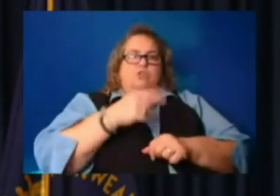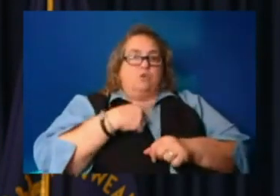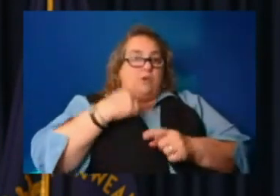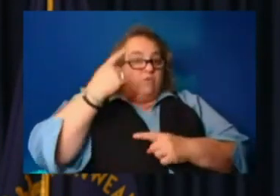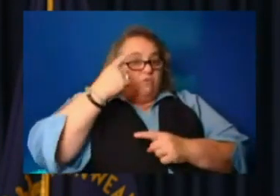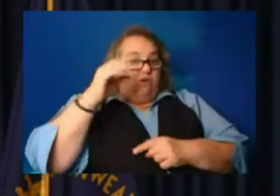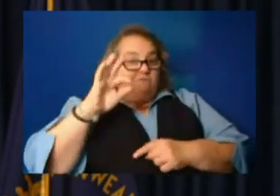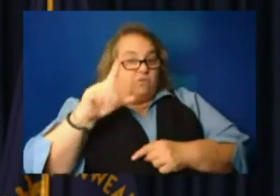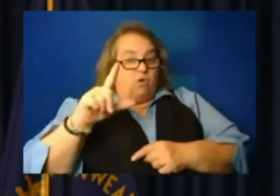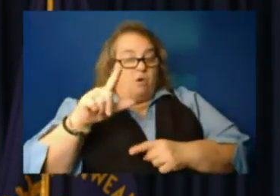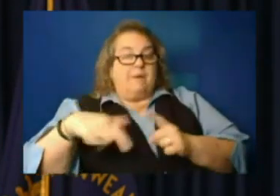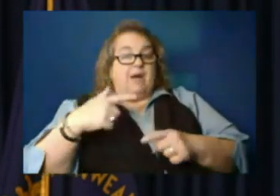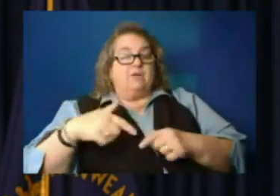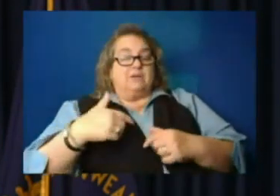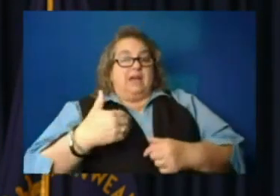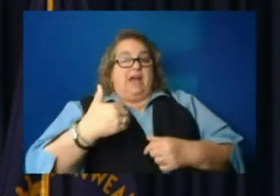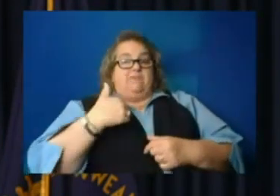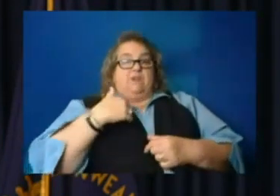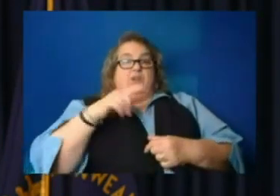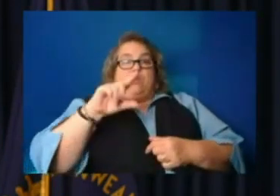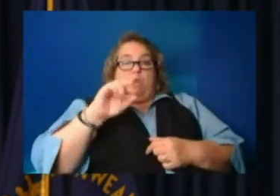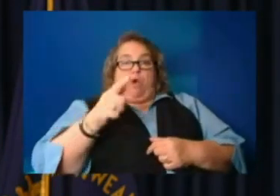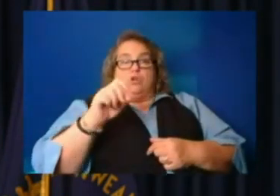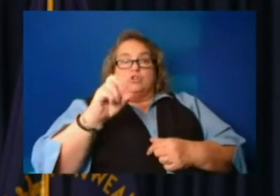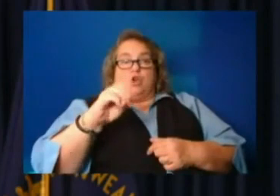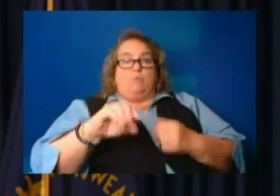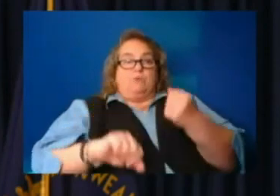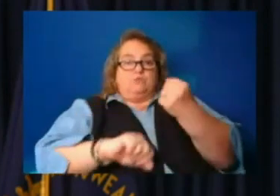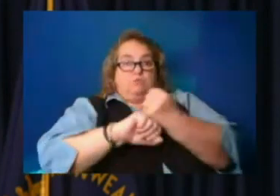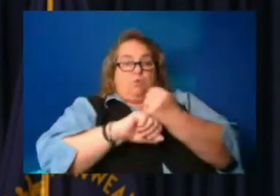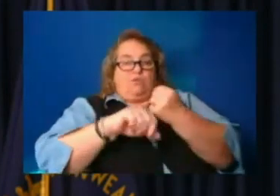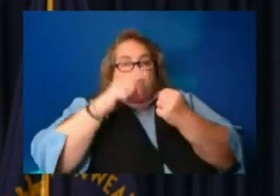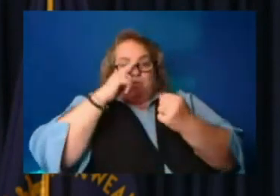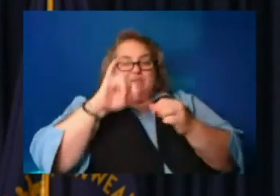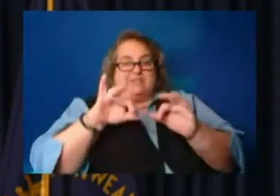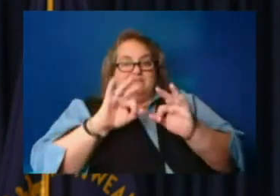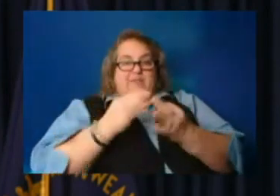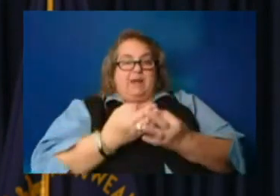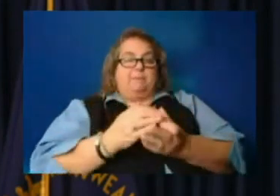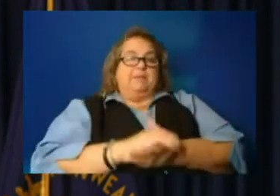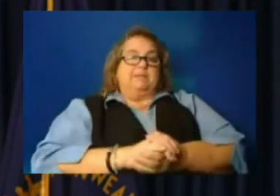having long term support for these families. And